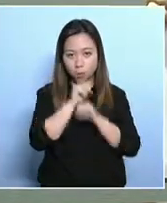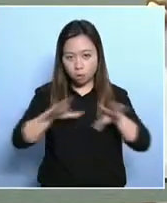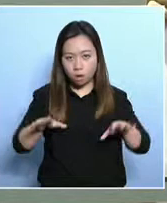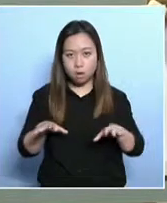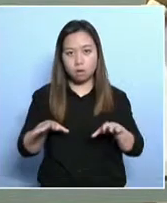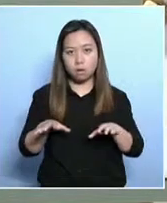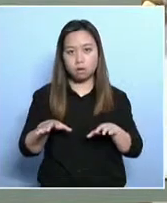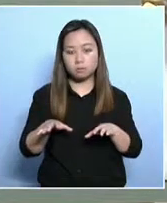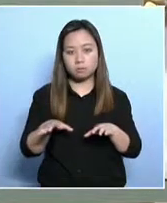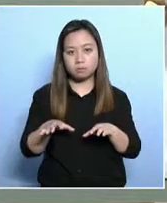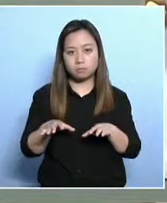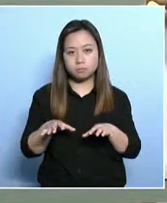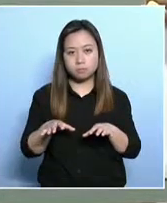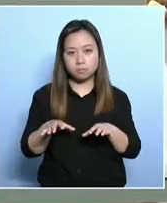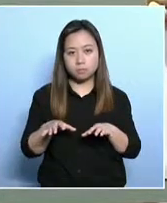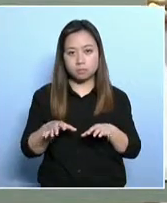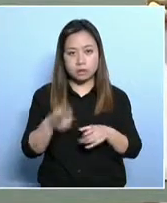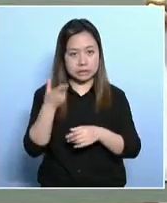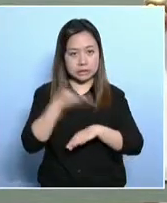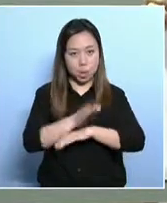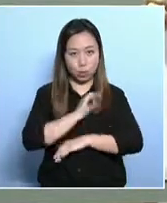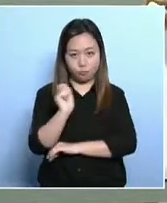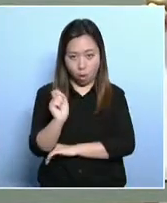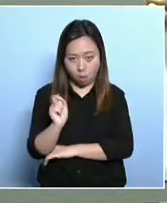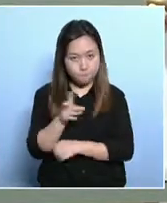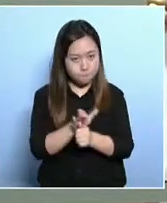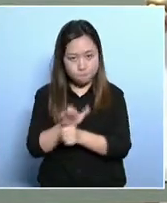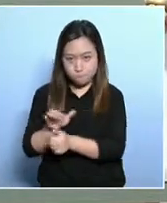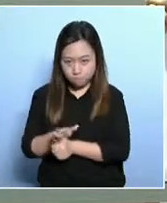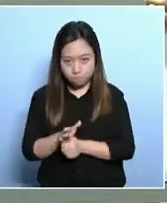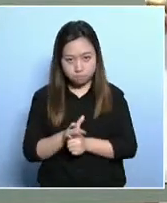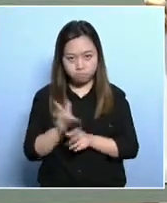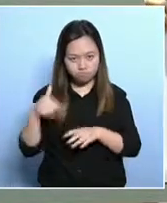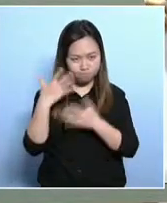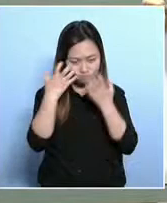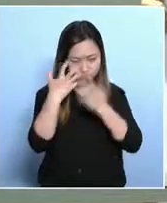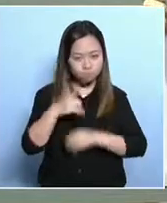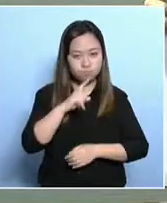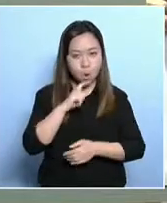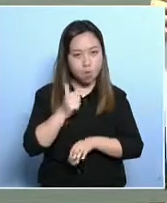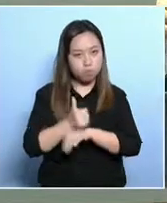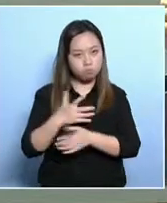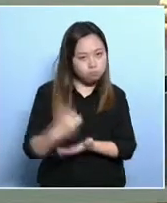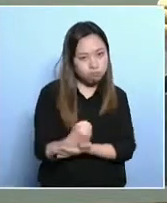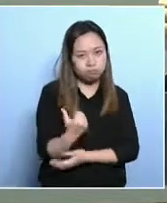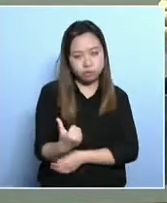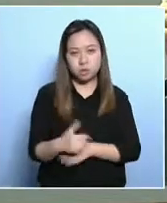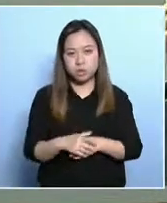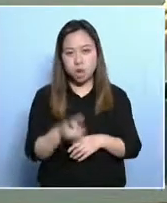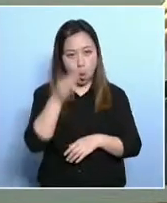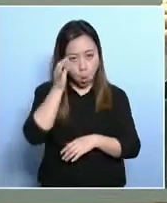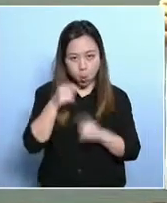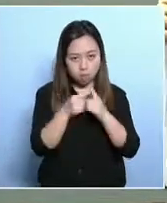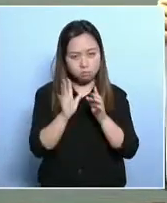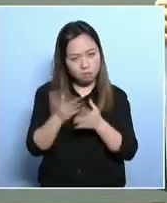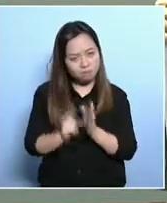And the CE mentioned that she has a good grasp of the needs